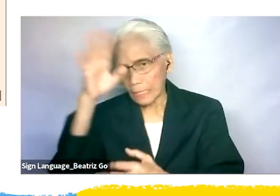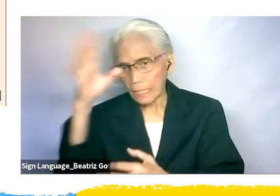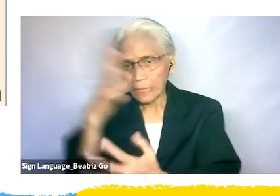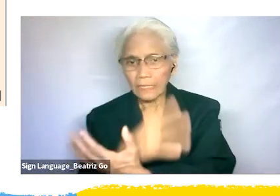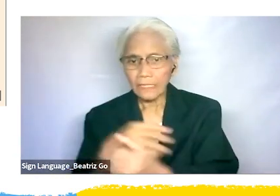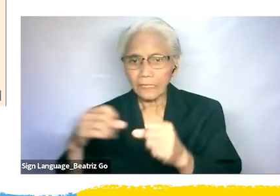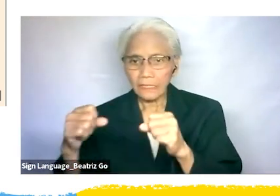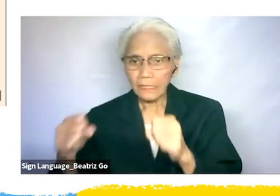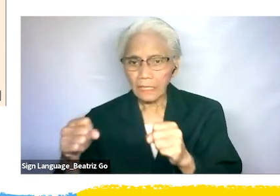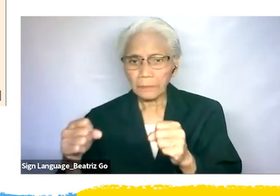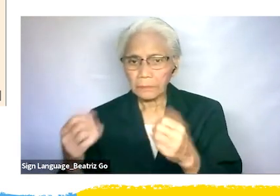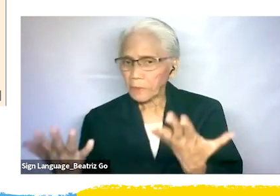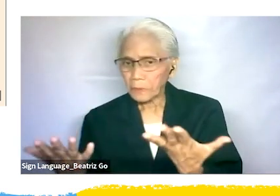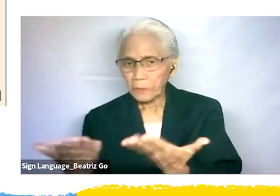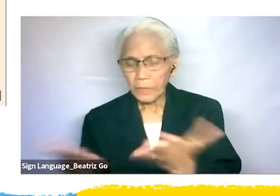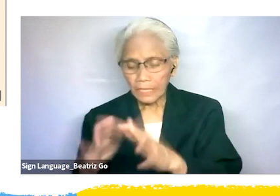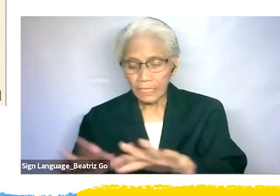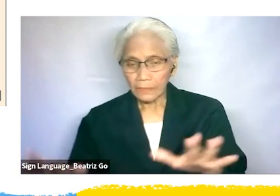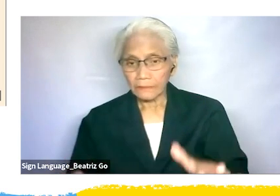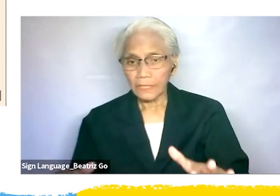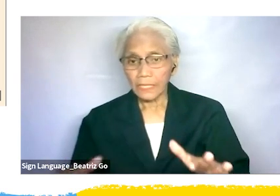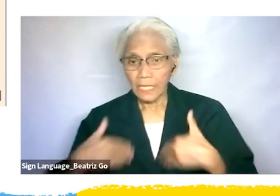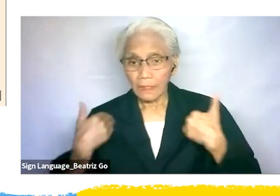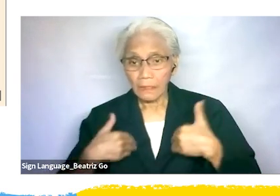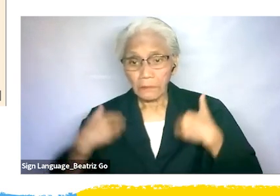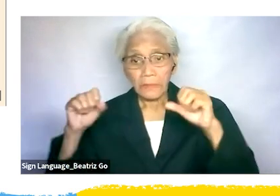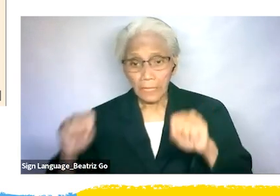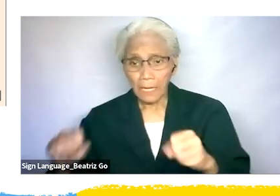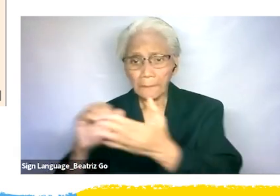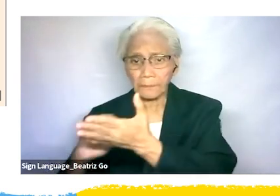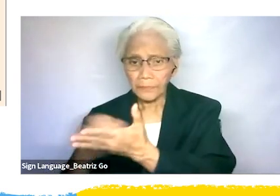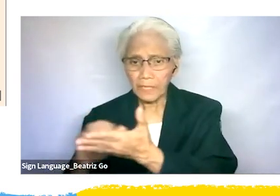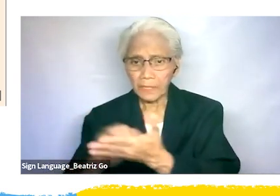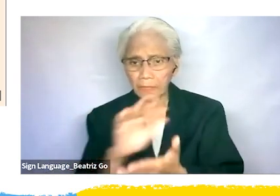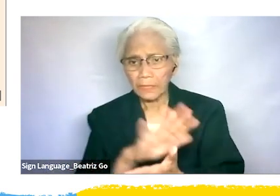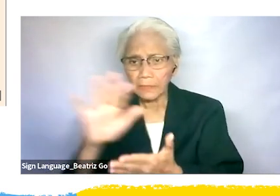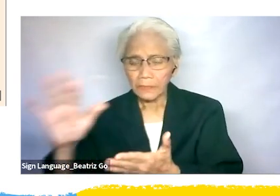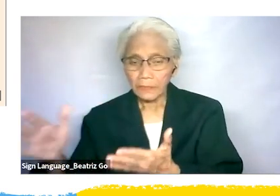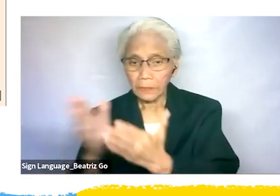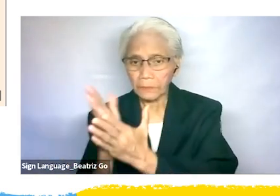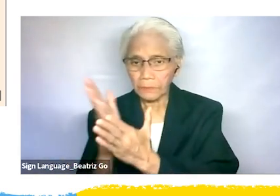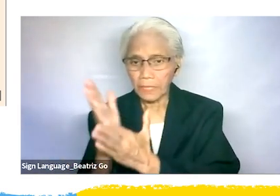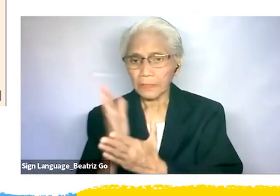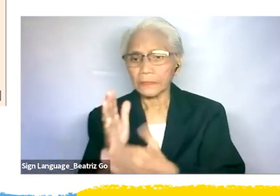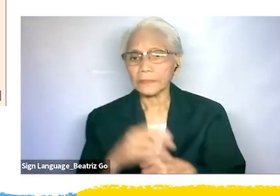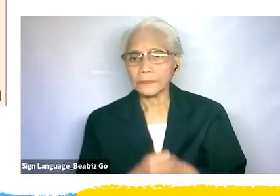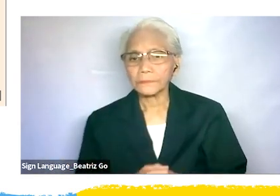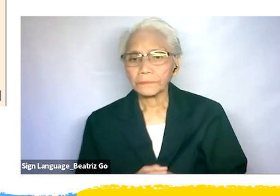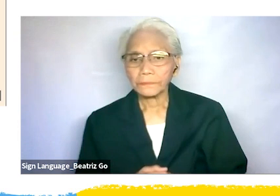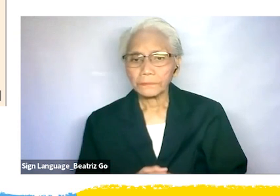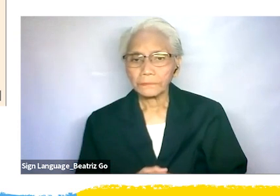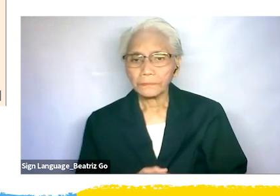children and youth can exercise their lives and engage in constructive conversation. In addition,